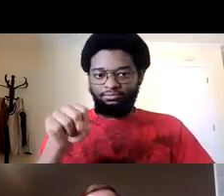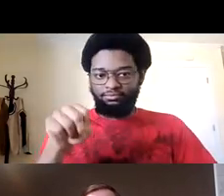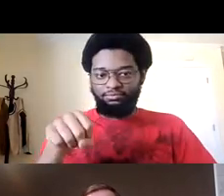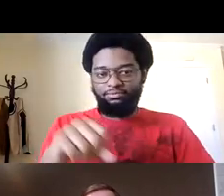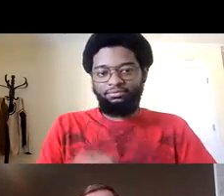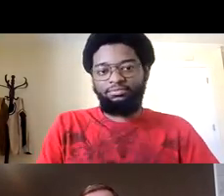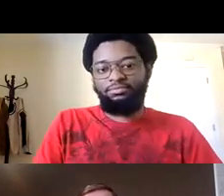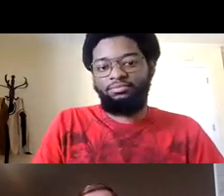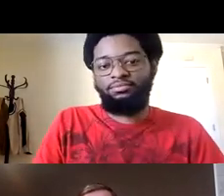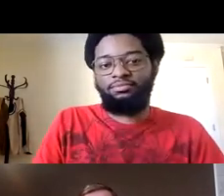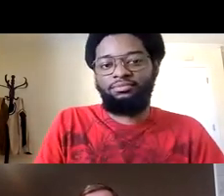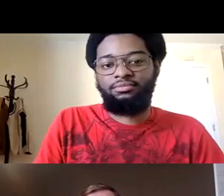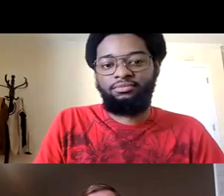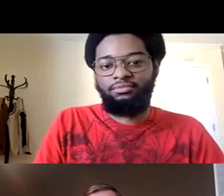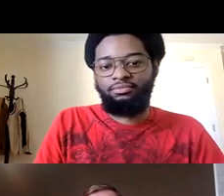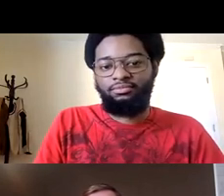that's your chair